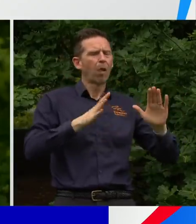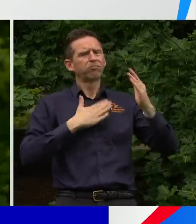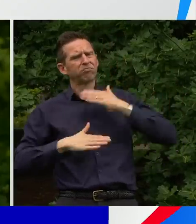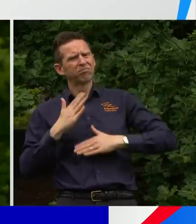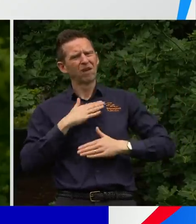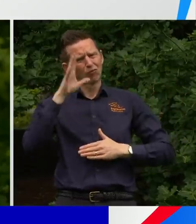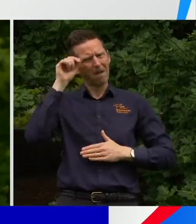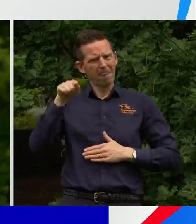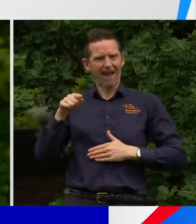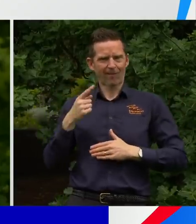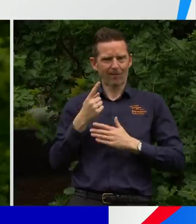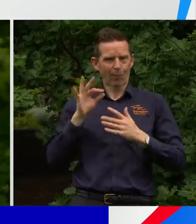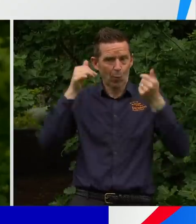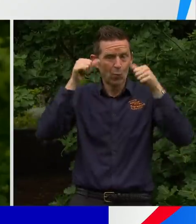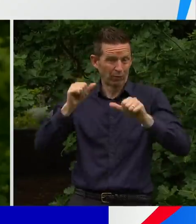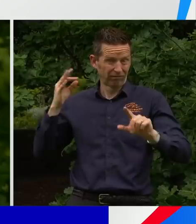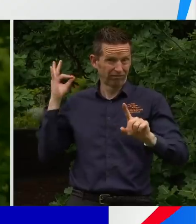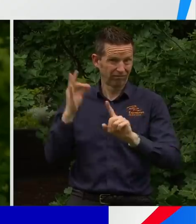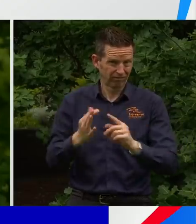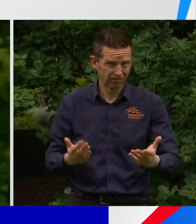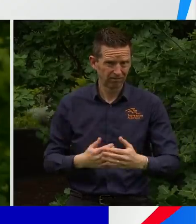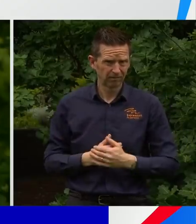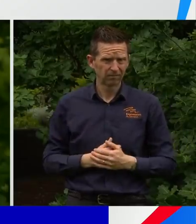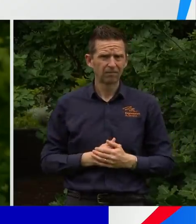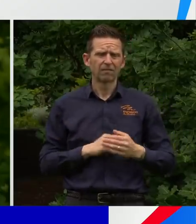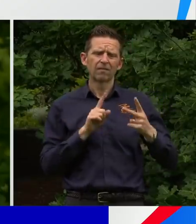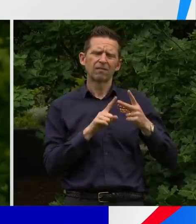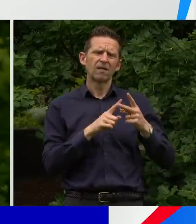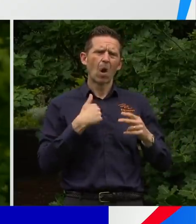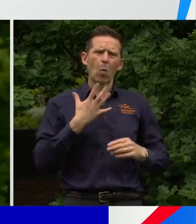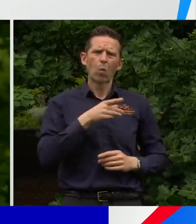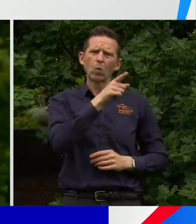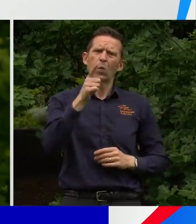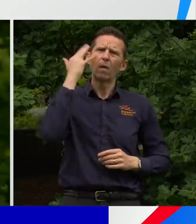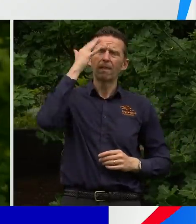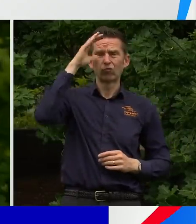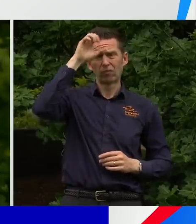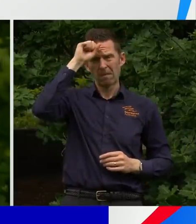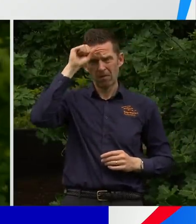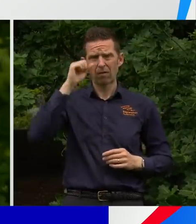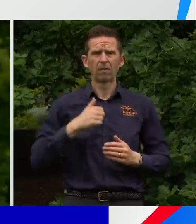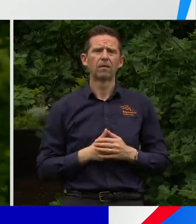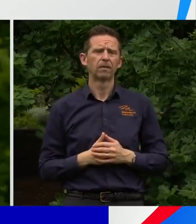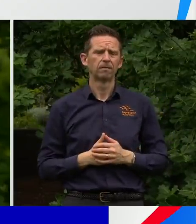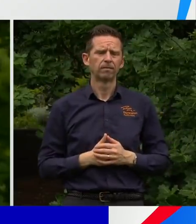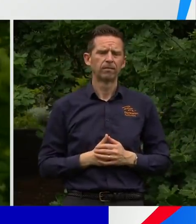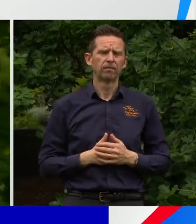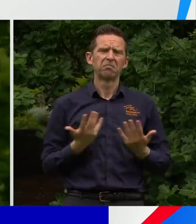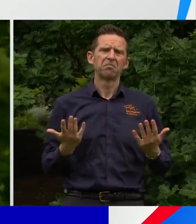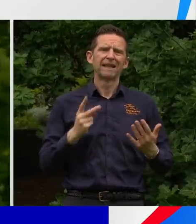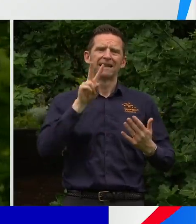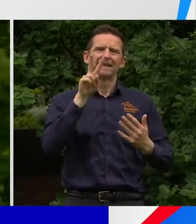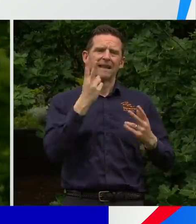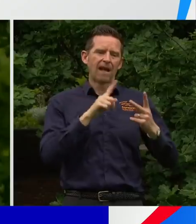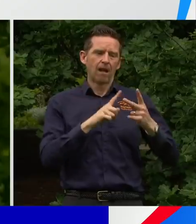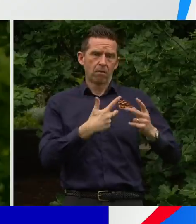second thing that I would ask all of us just to spare a thought in everything we do, whether it's getting a second dose appointment, honoring